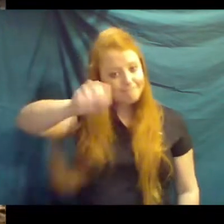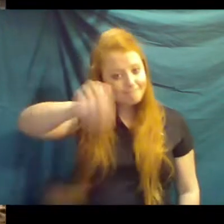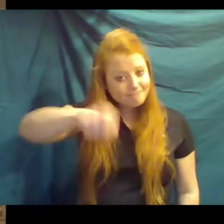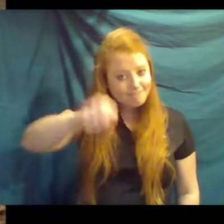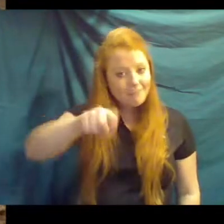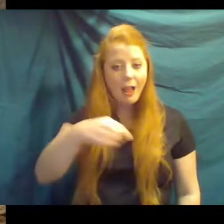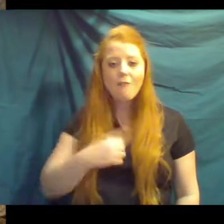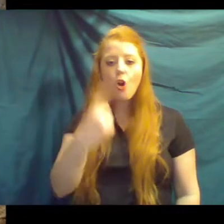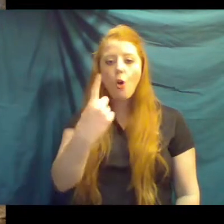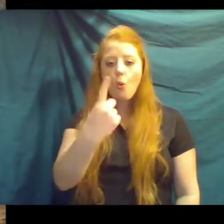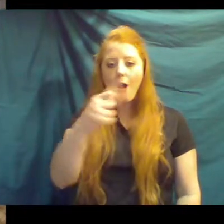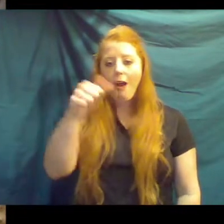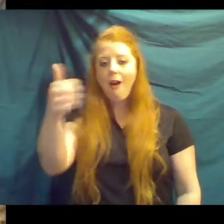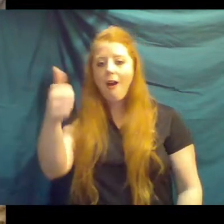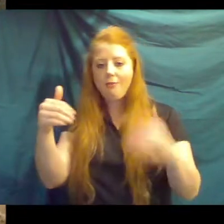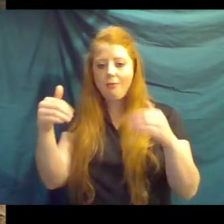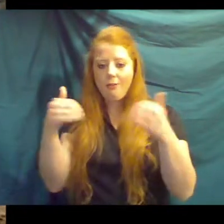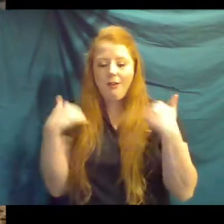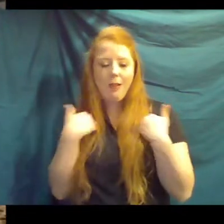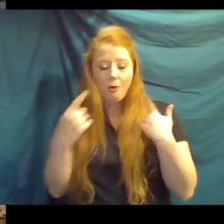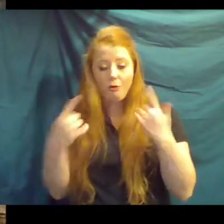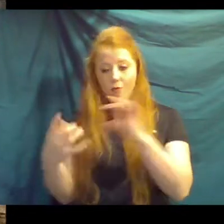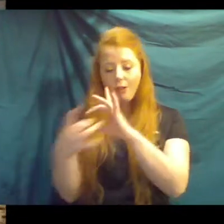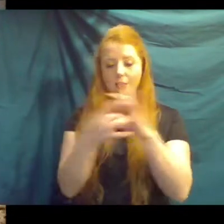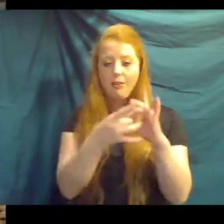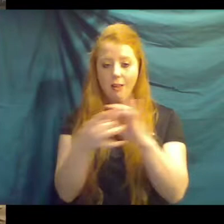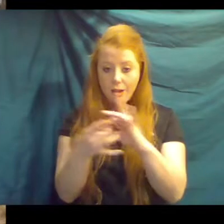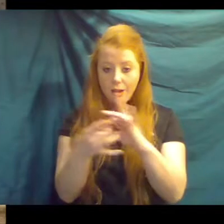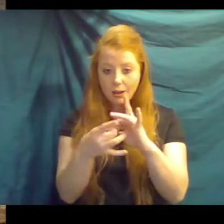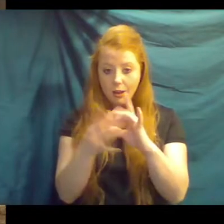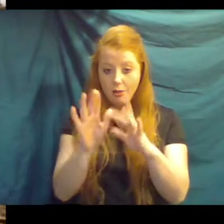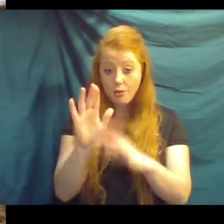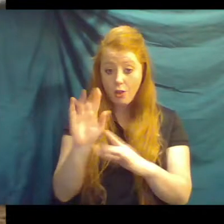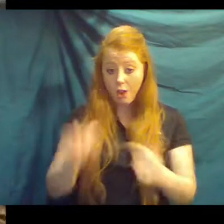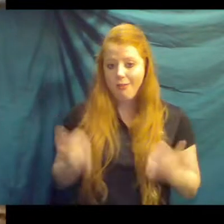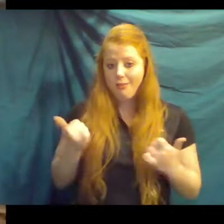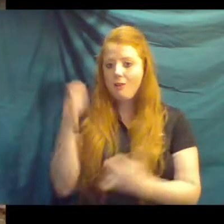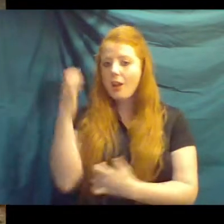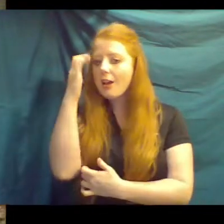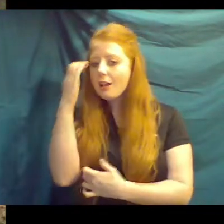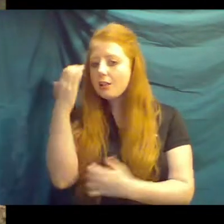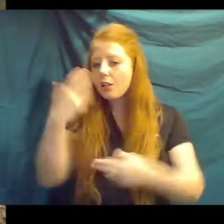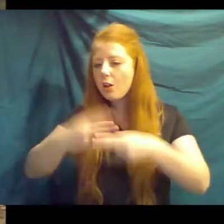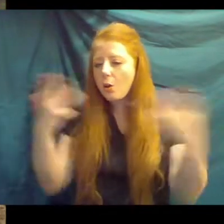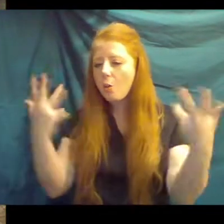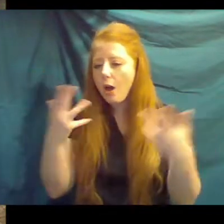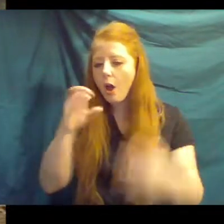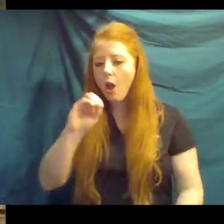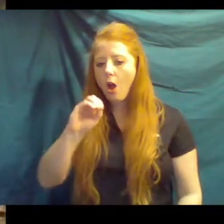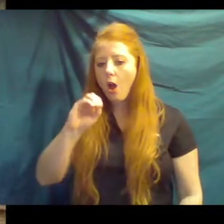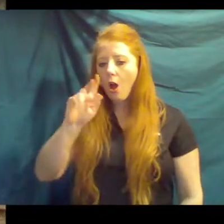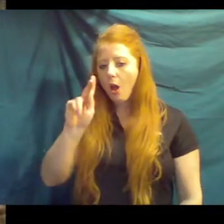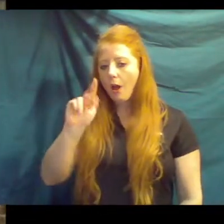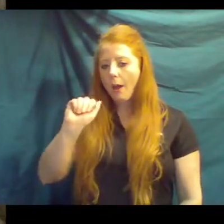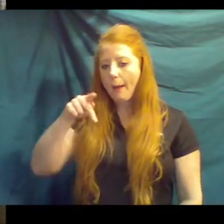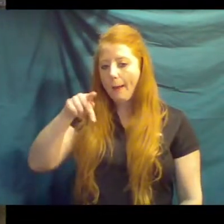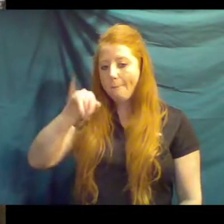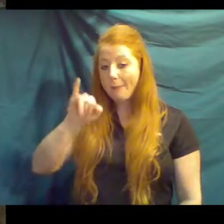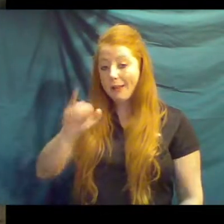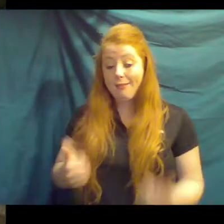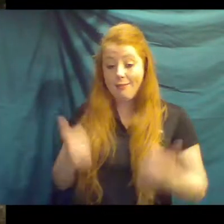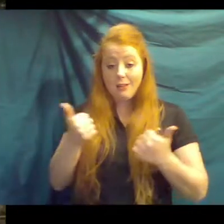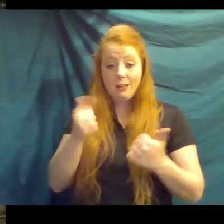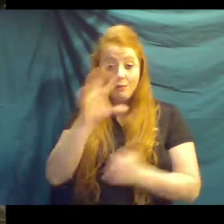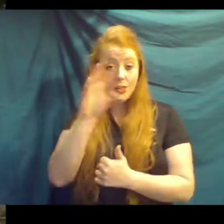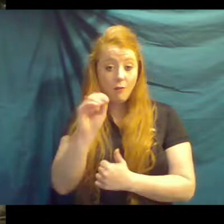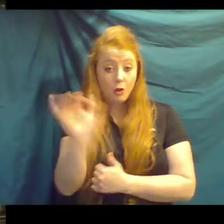to one other animal on the planet. Their only living known cousin is called the Okapi. The Okapi lives in Africa also